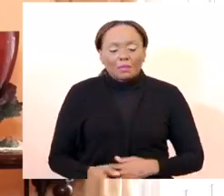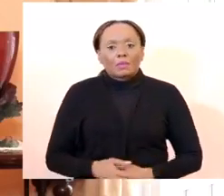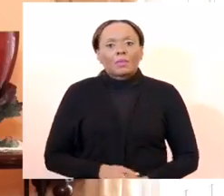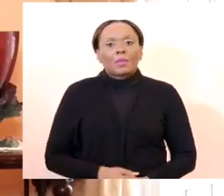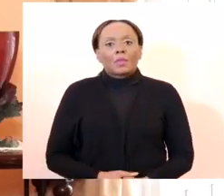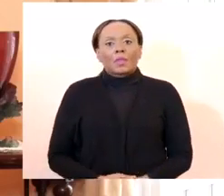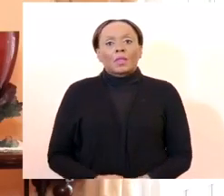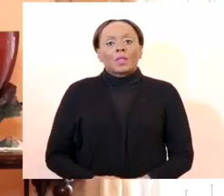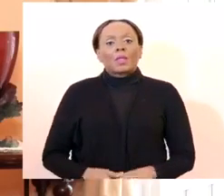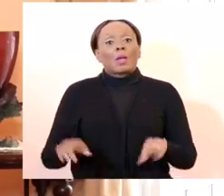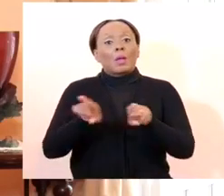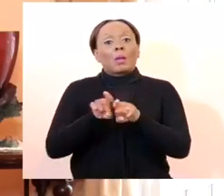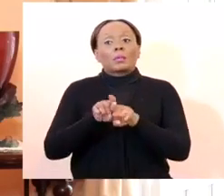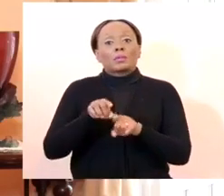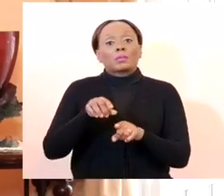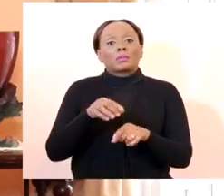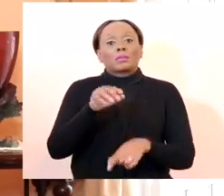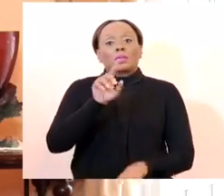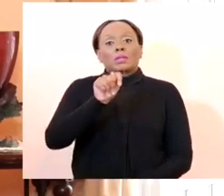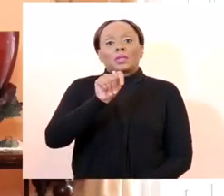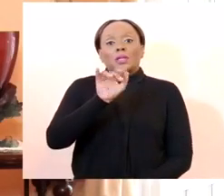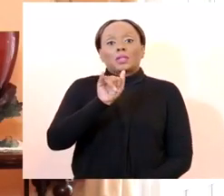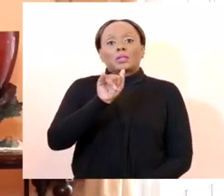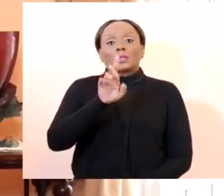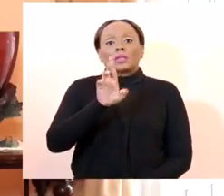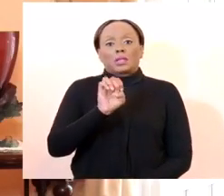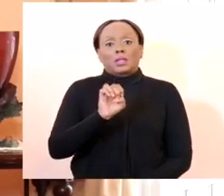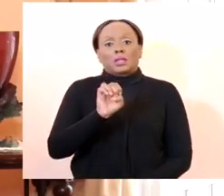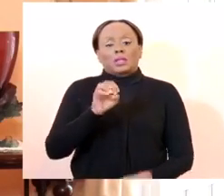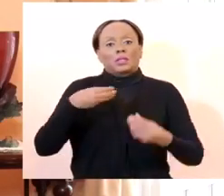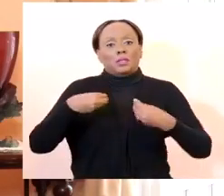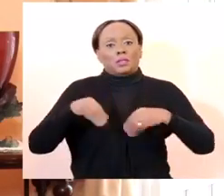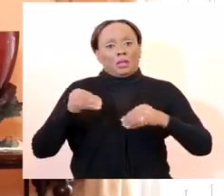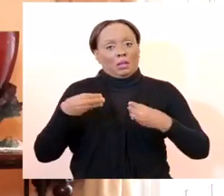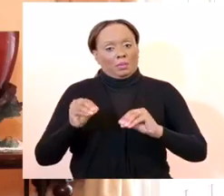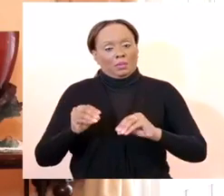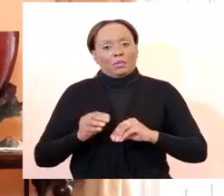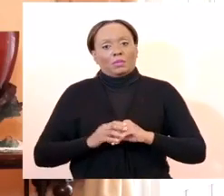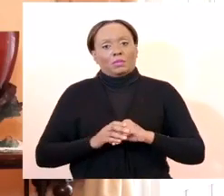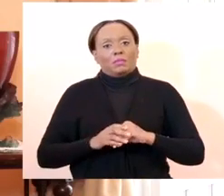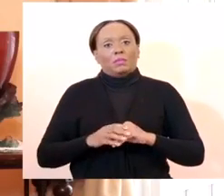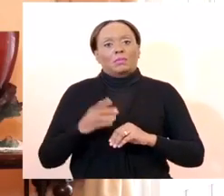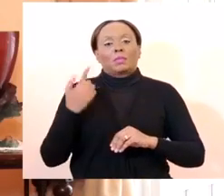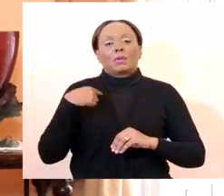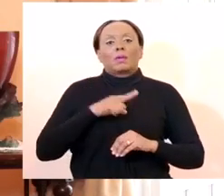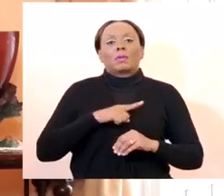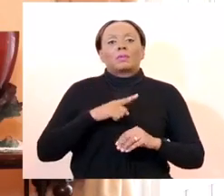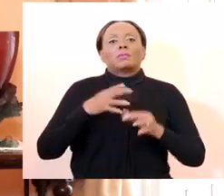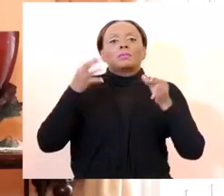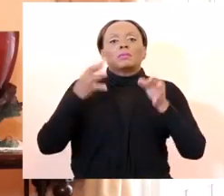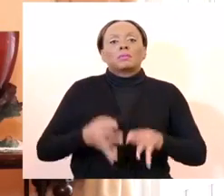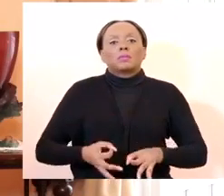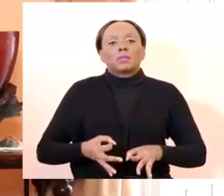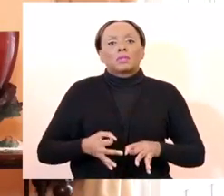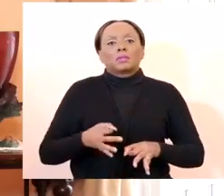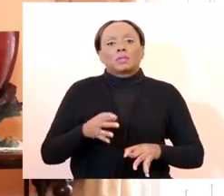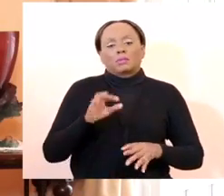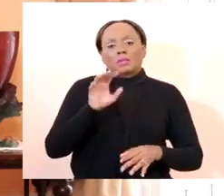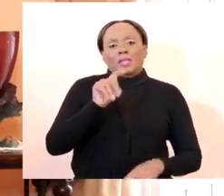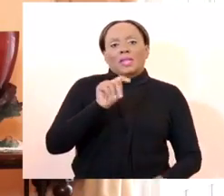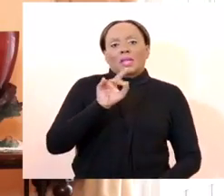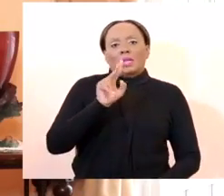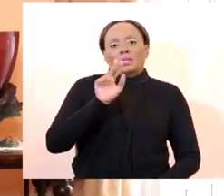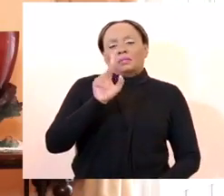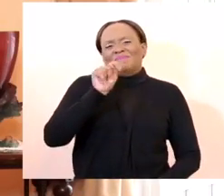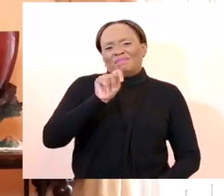while they were closed in the early state of the last shutdown we have taken the decision to allow tear shops, record services and